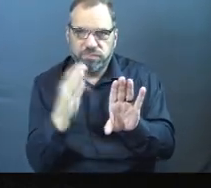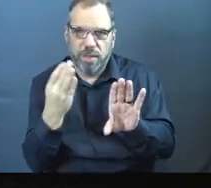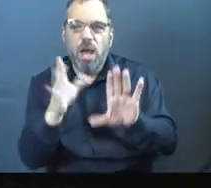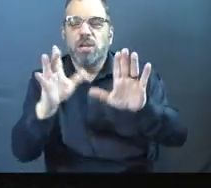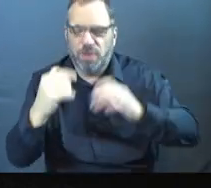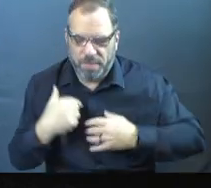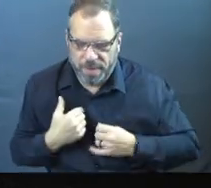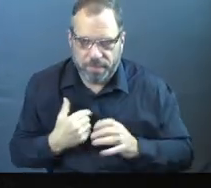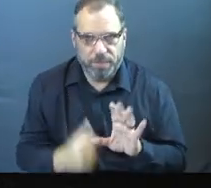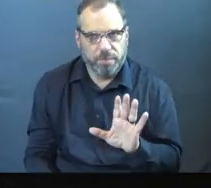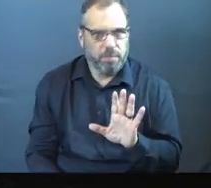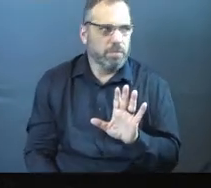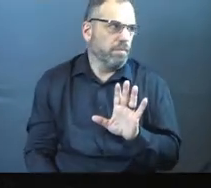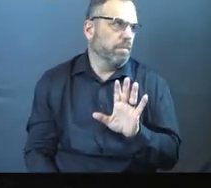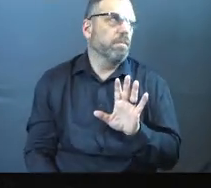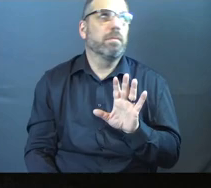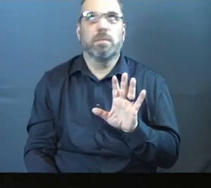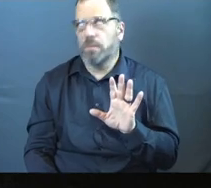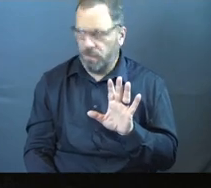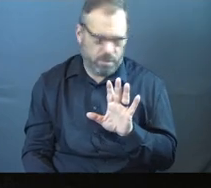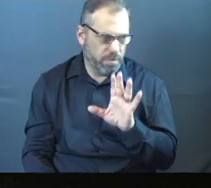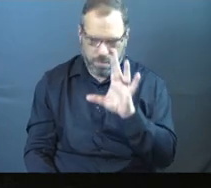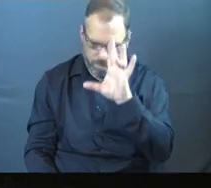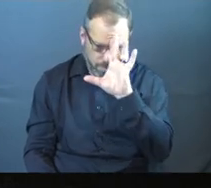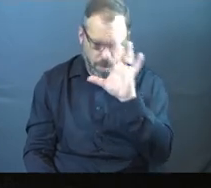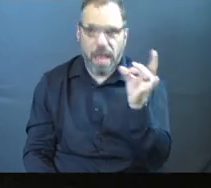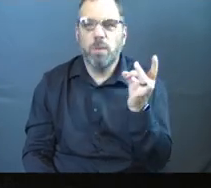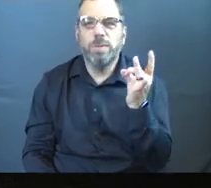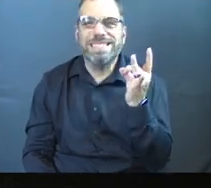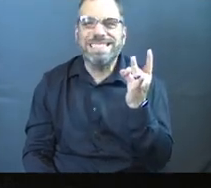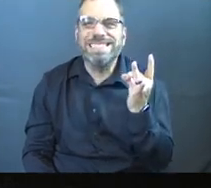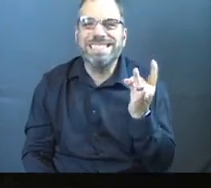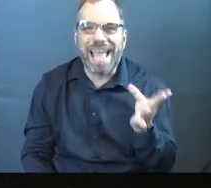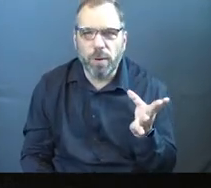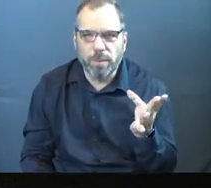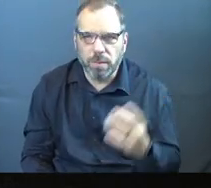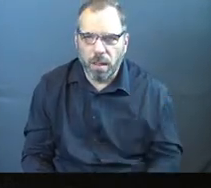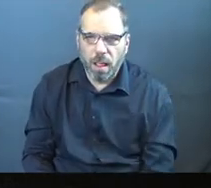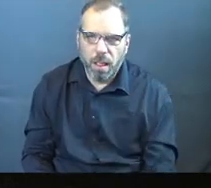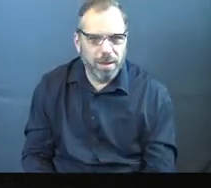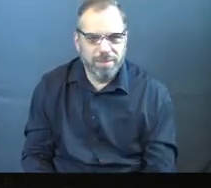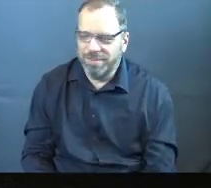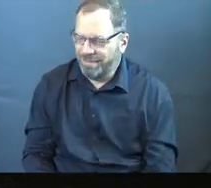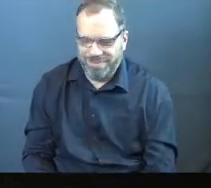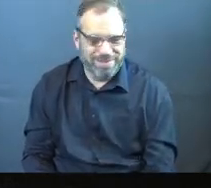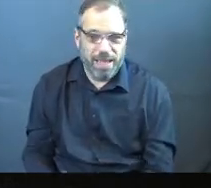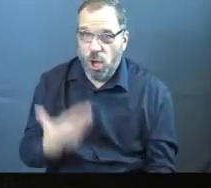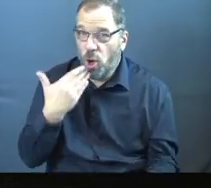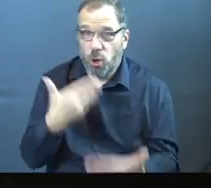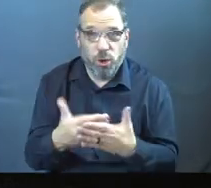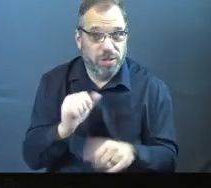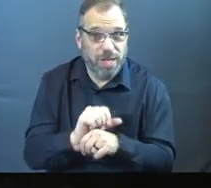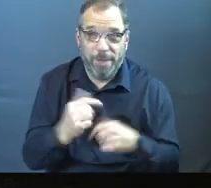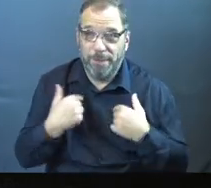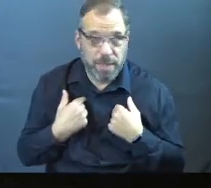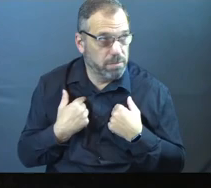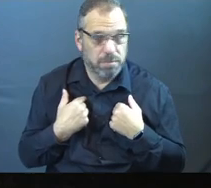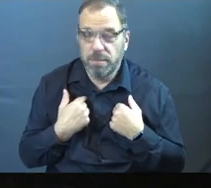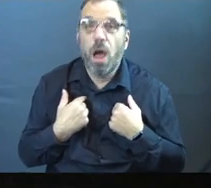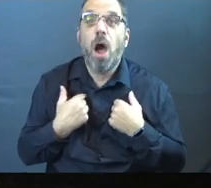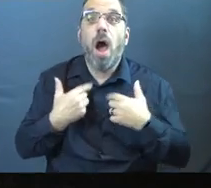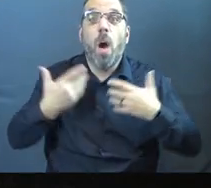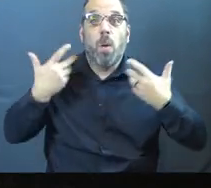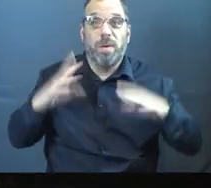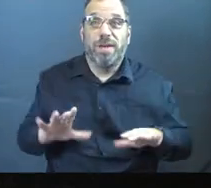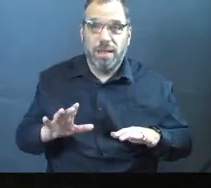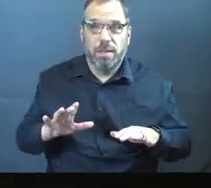I got after it. And let me just tell you folks, it was terrible. I did not do a good job on this door. When I